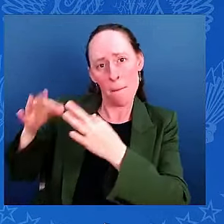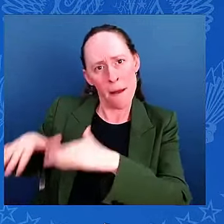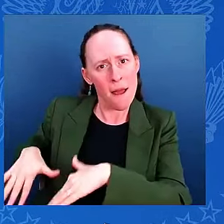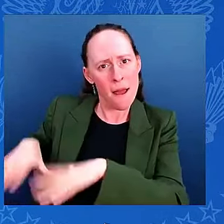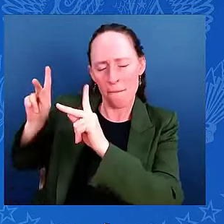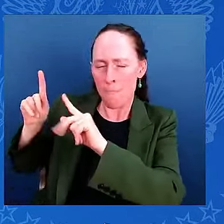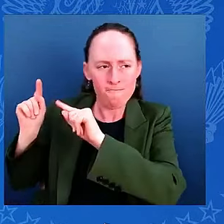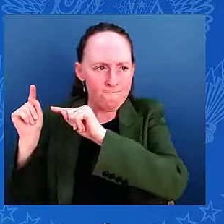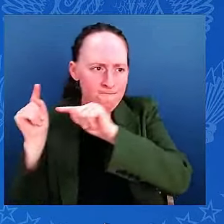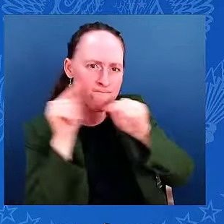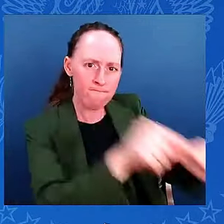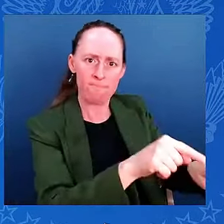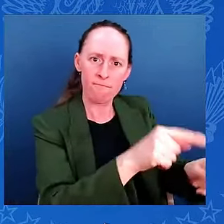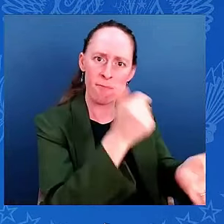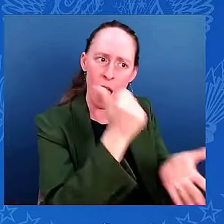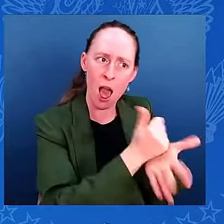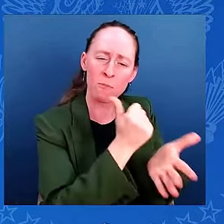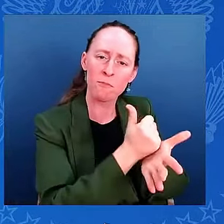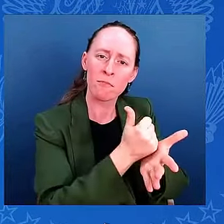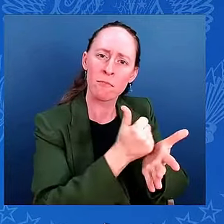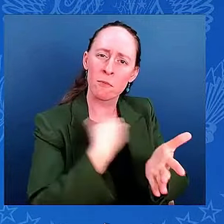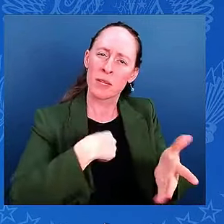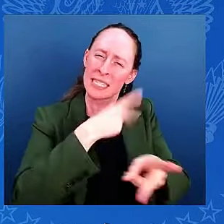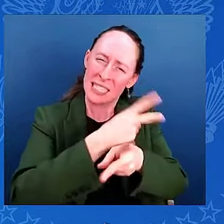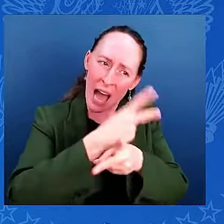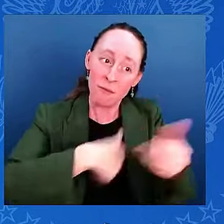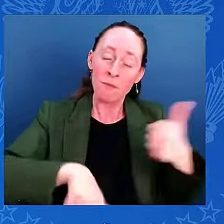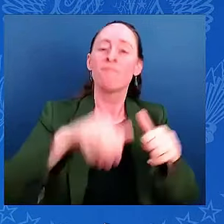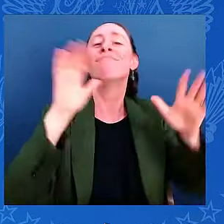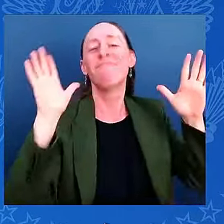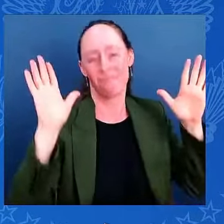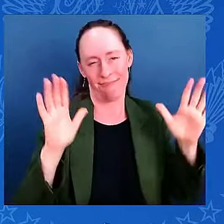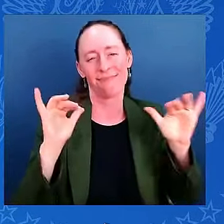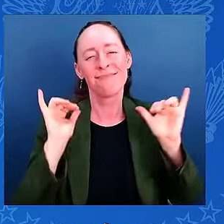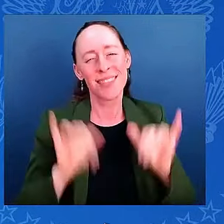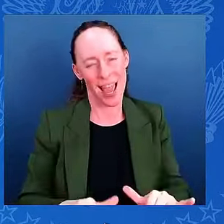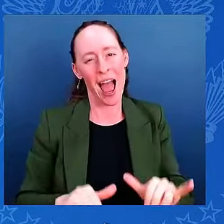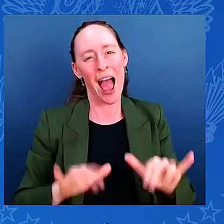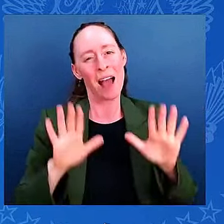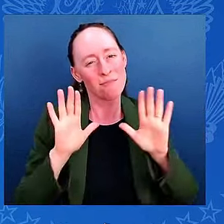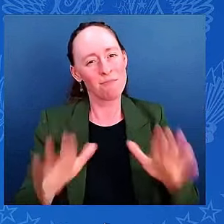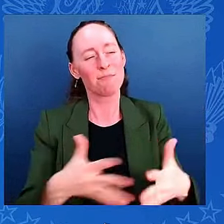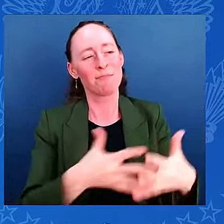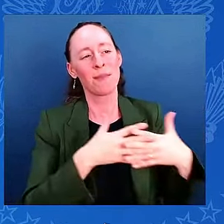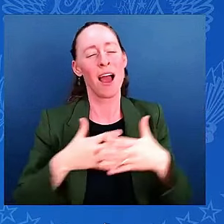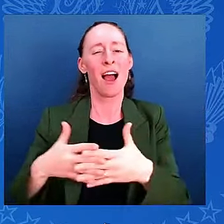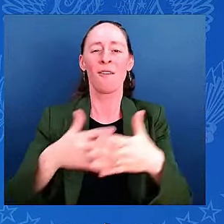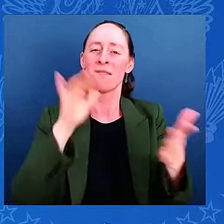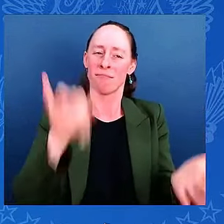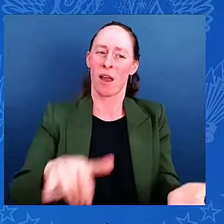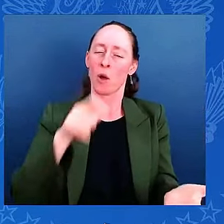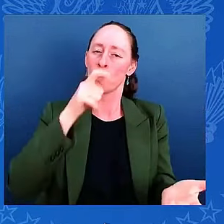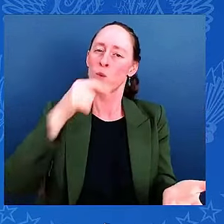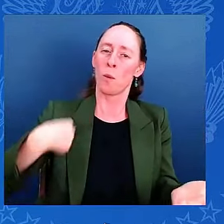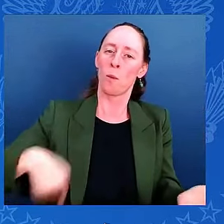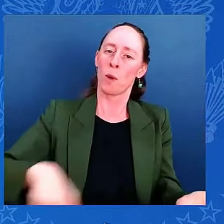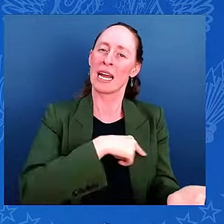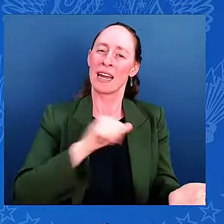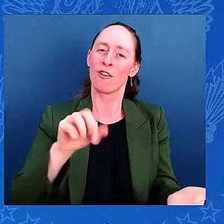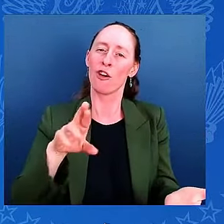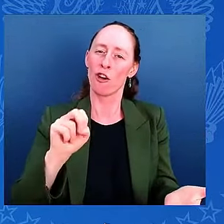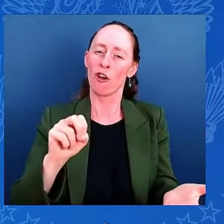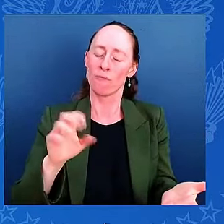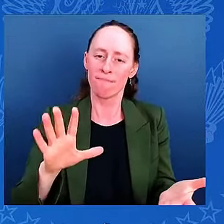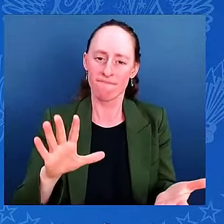That's America at its very best. That's who we are. So my final message tonight is to the people of Florida and all the impacted